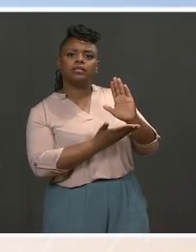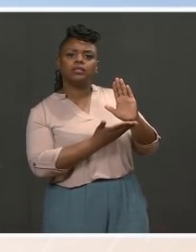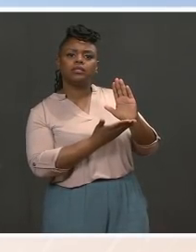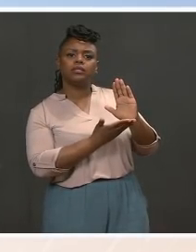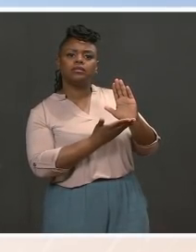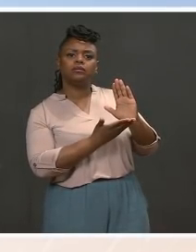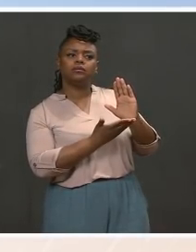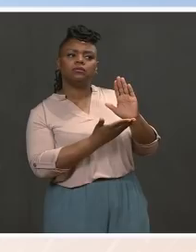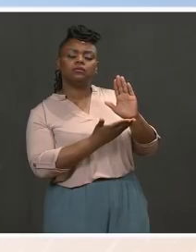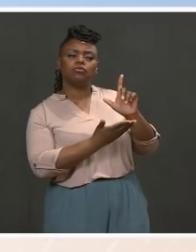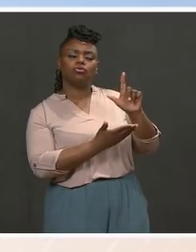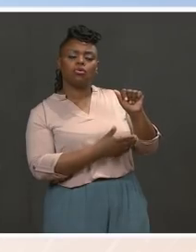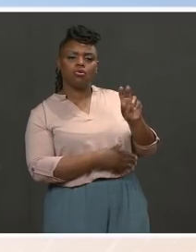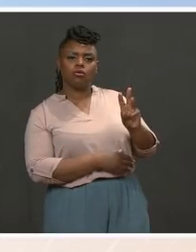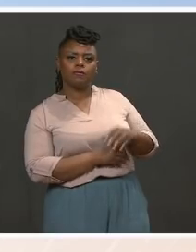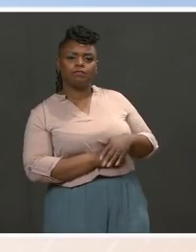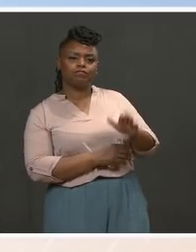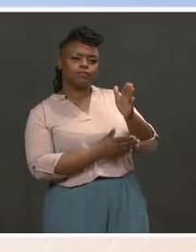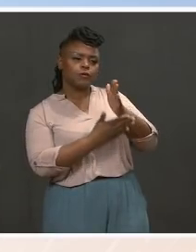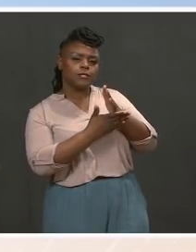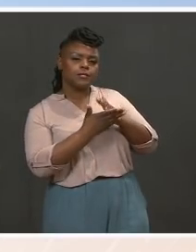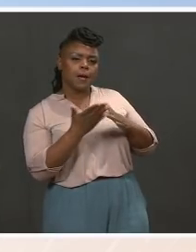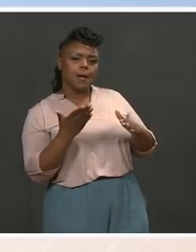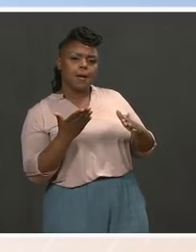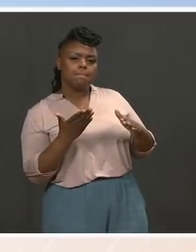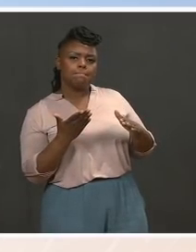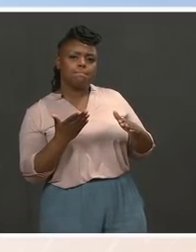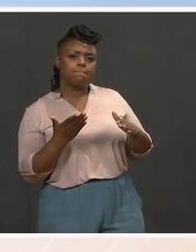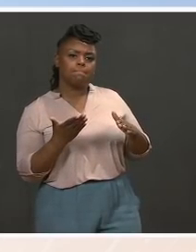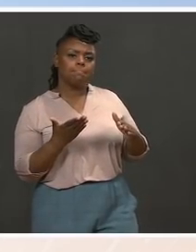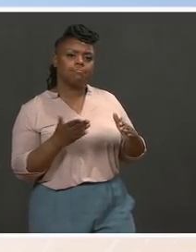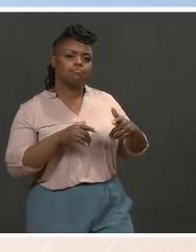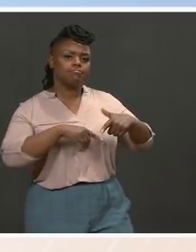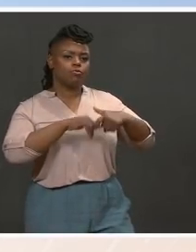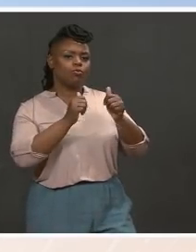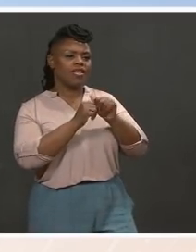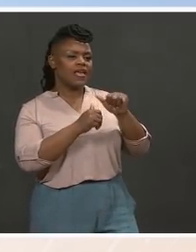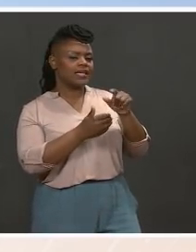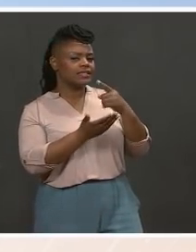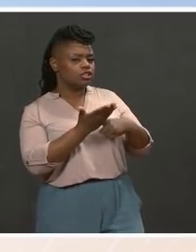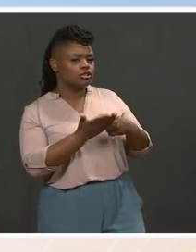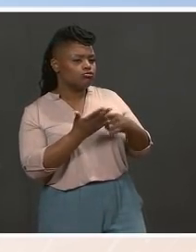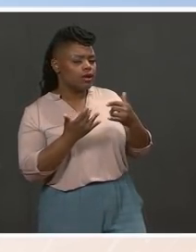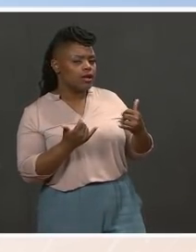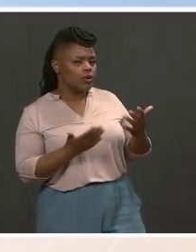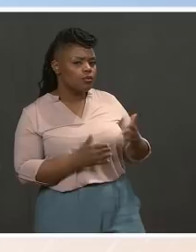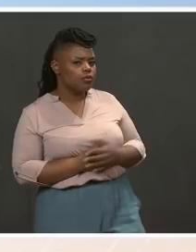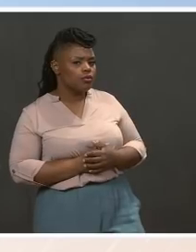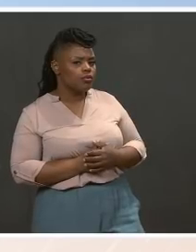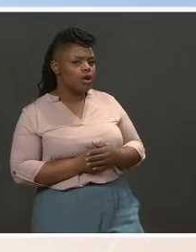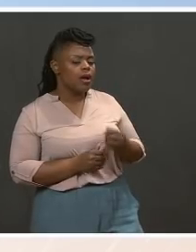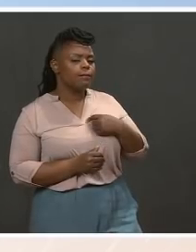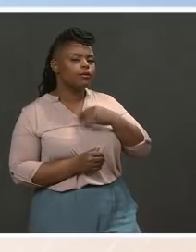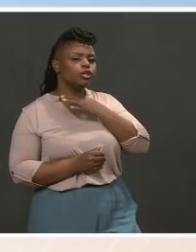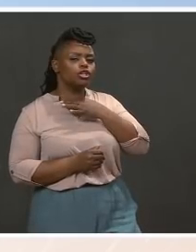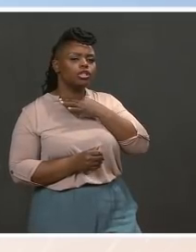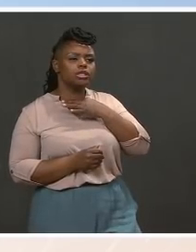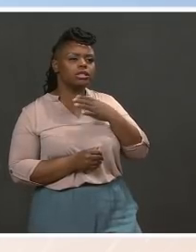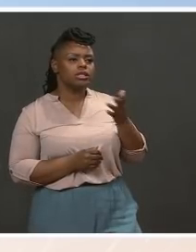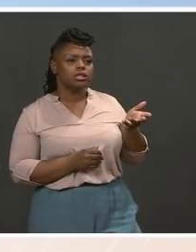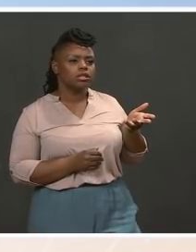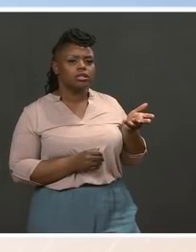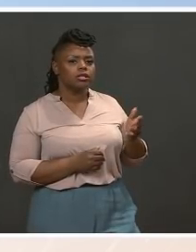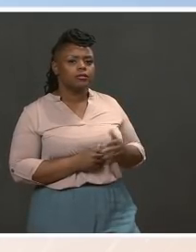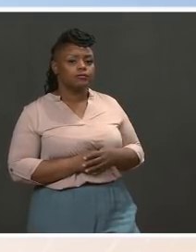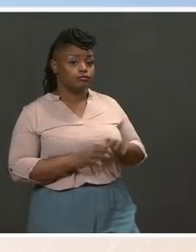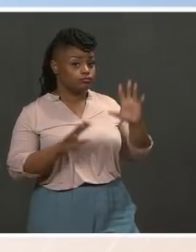few hangups with it in the chamber. I was curious how much emphasis the President plans to put on this, if he will be reaching out directly,